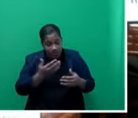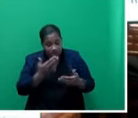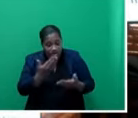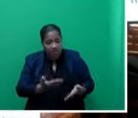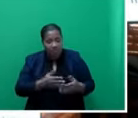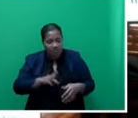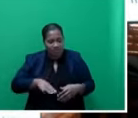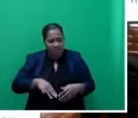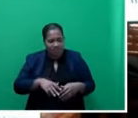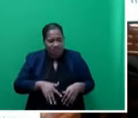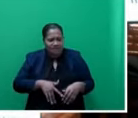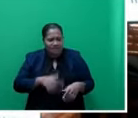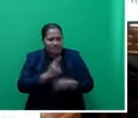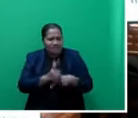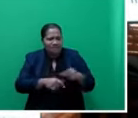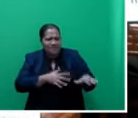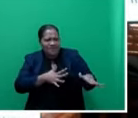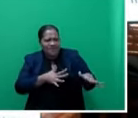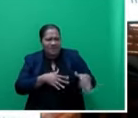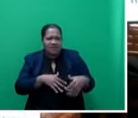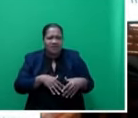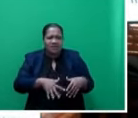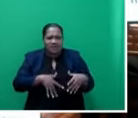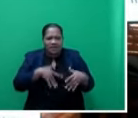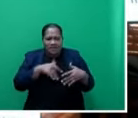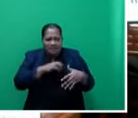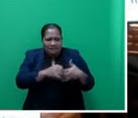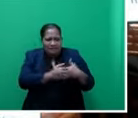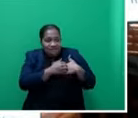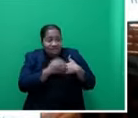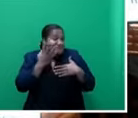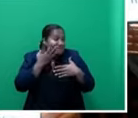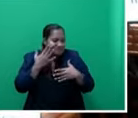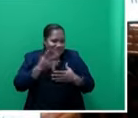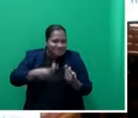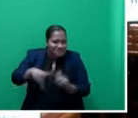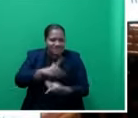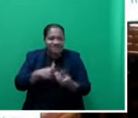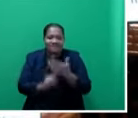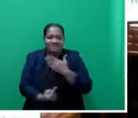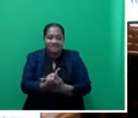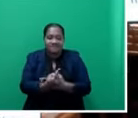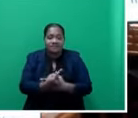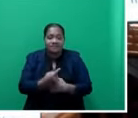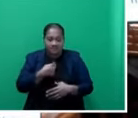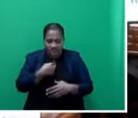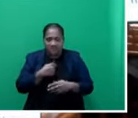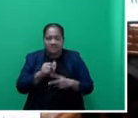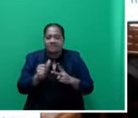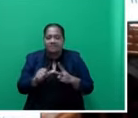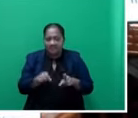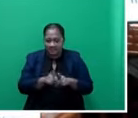feeling insecure whenever we have disasters. But I must also ask